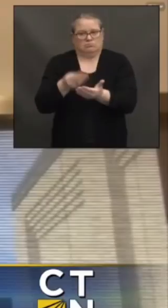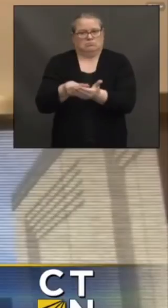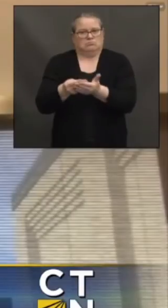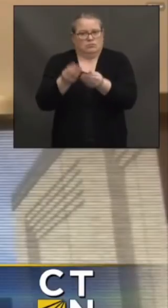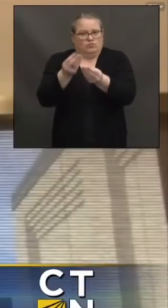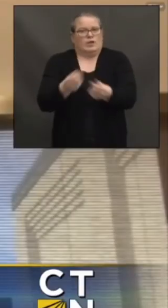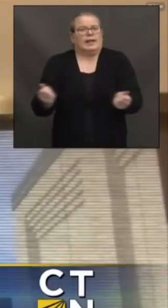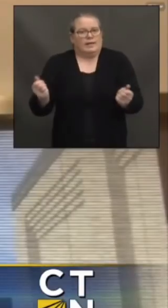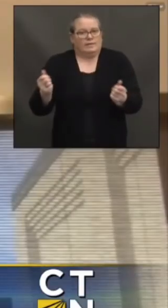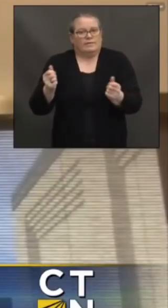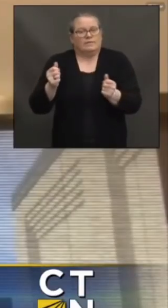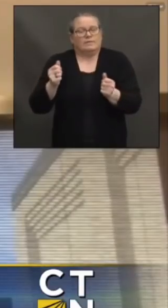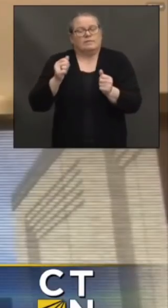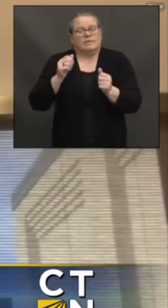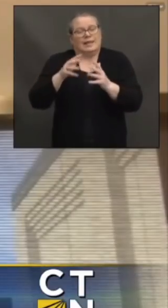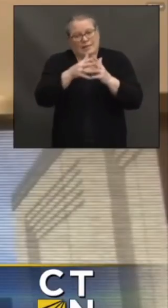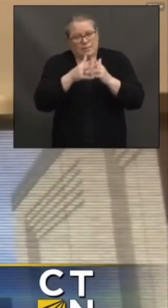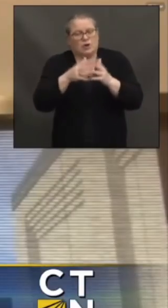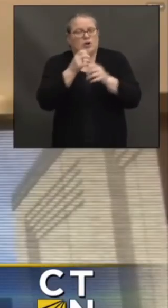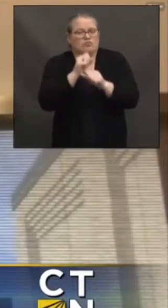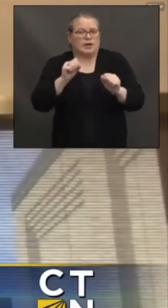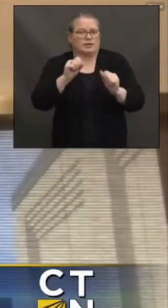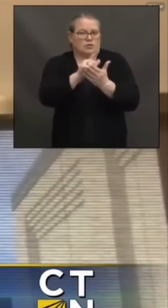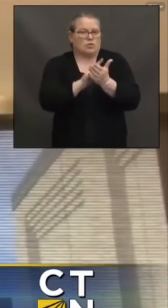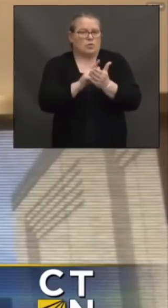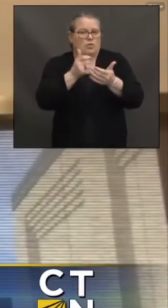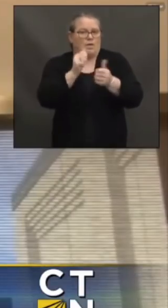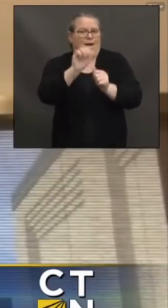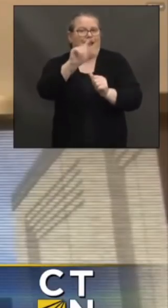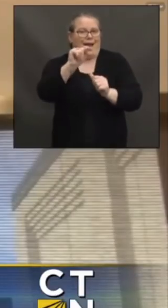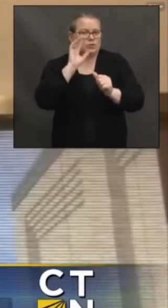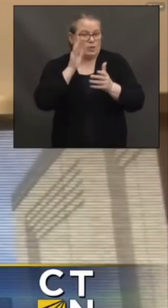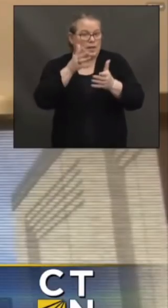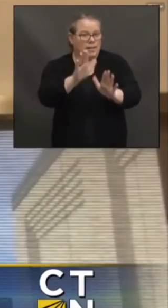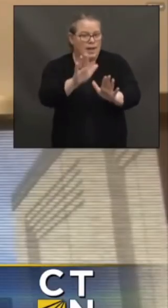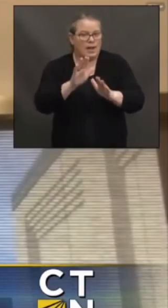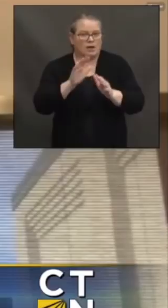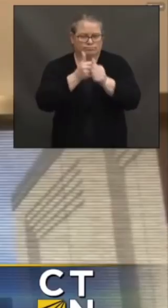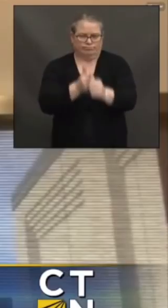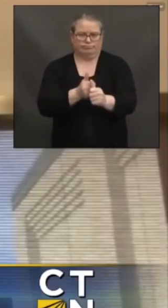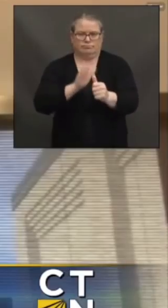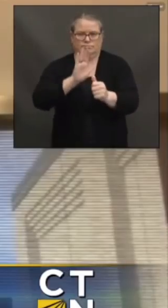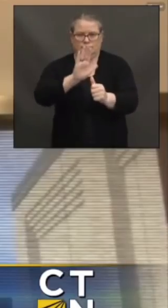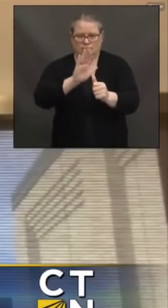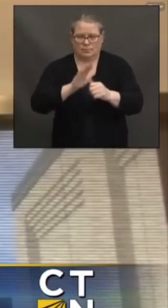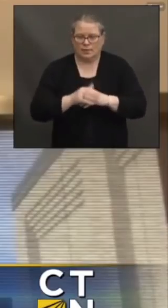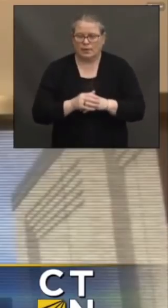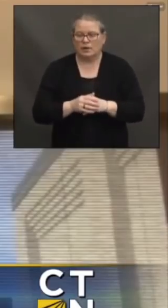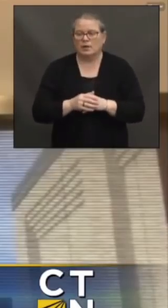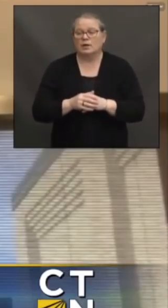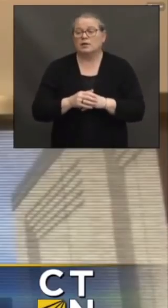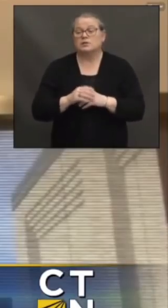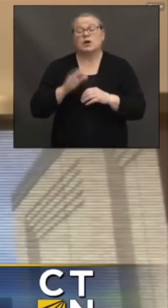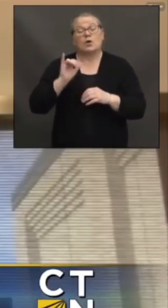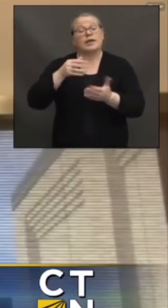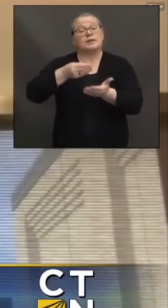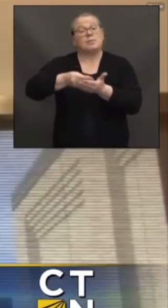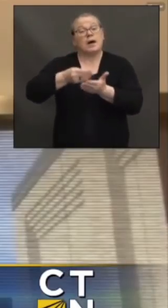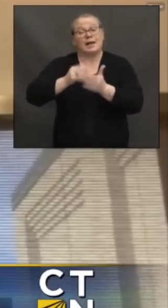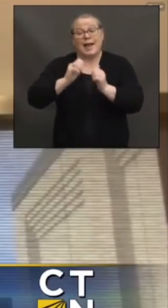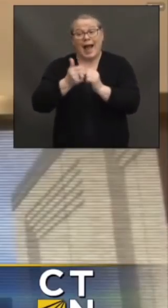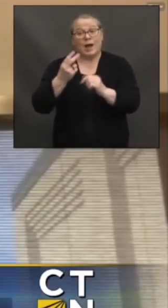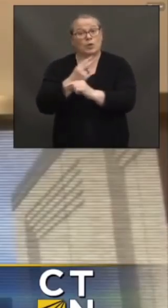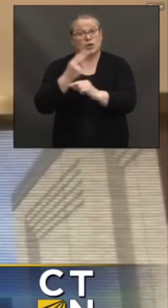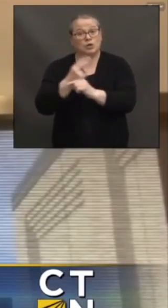American Rescue Act. There are a couple of distinguishing factors. First and foremost, how we utilize these dollars will be governed by